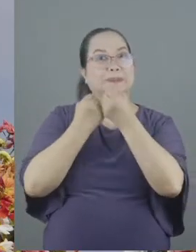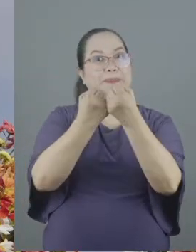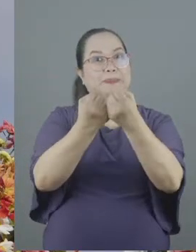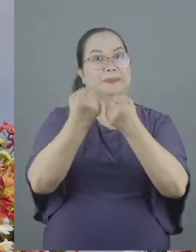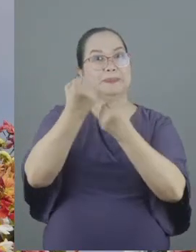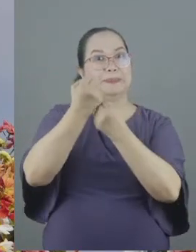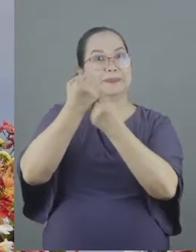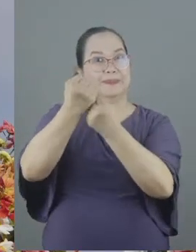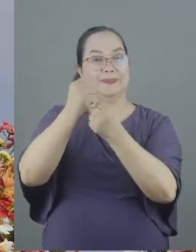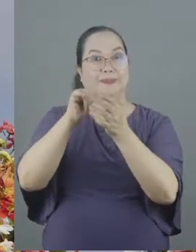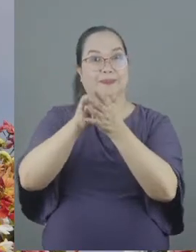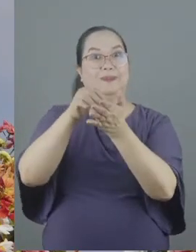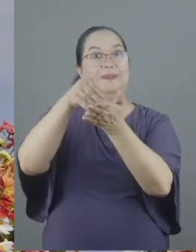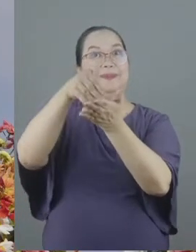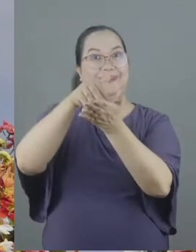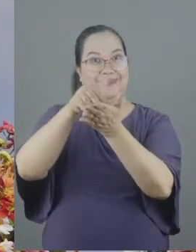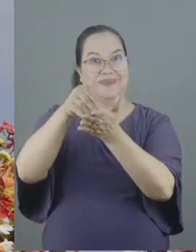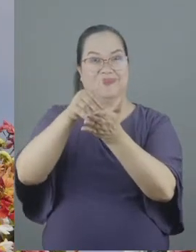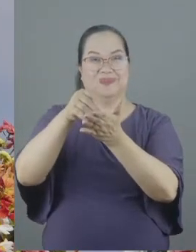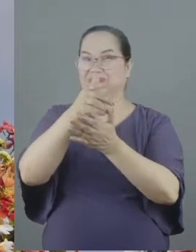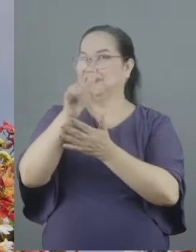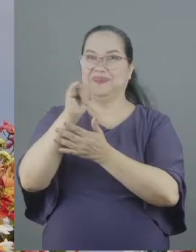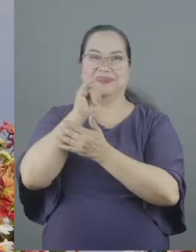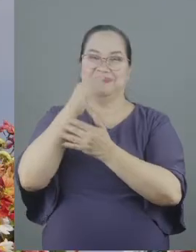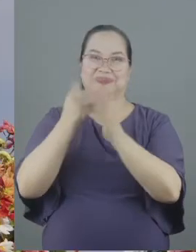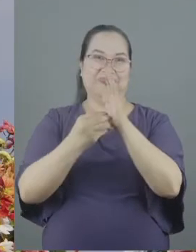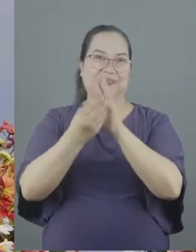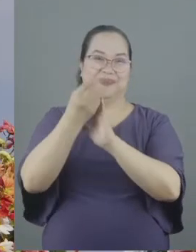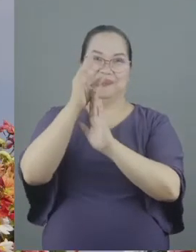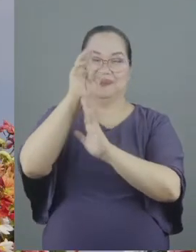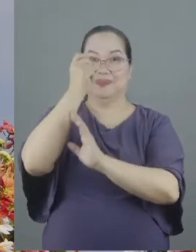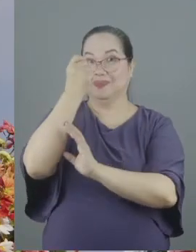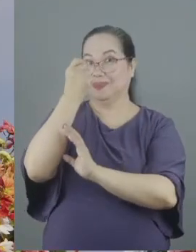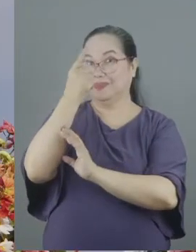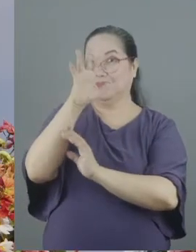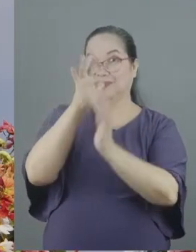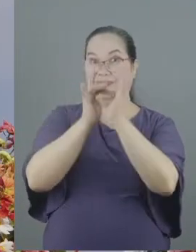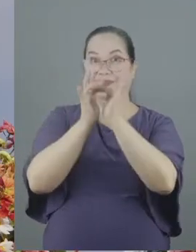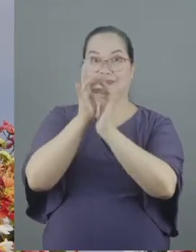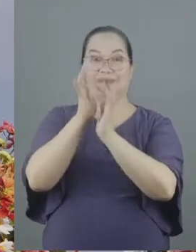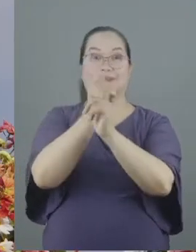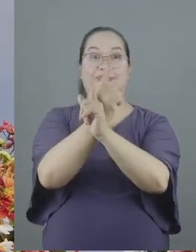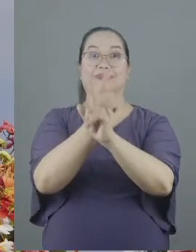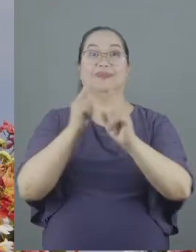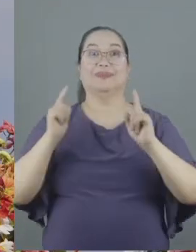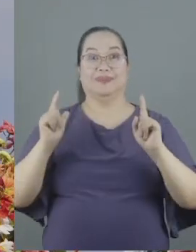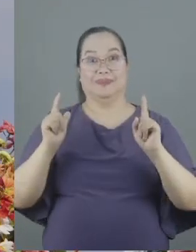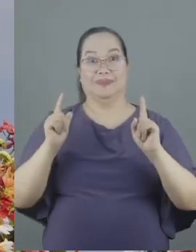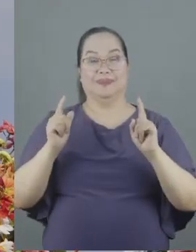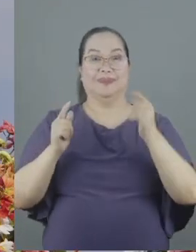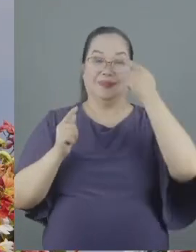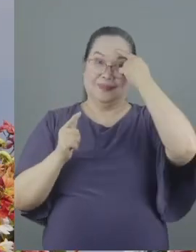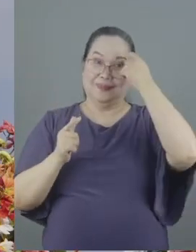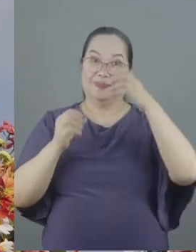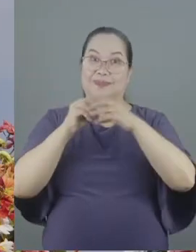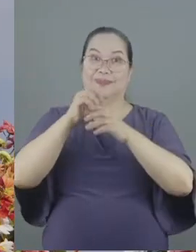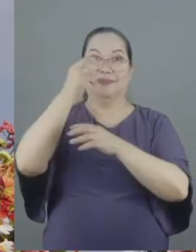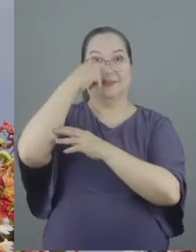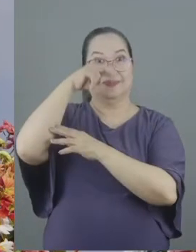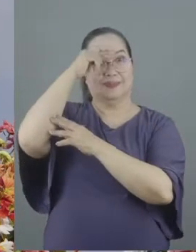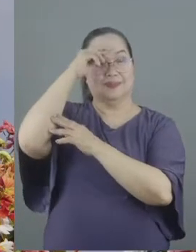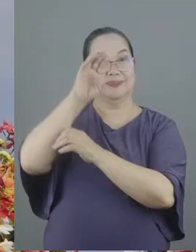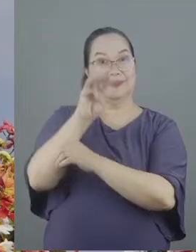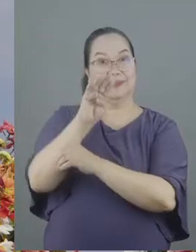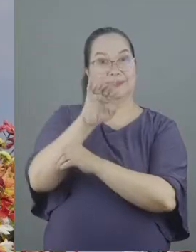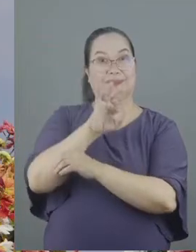these are the weak they are not yet mature enough to understand their Christian liberty because in Romans 14 they are